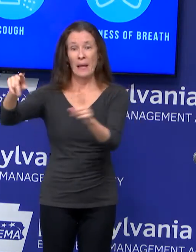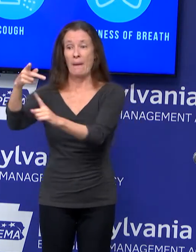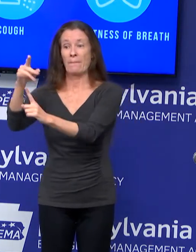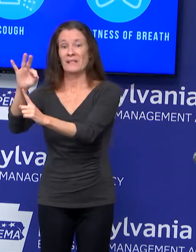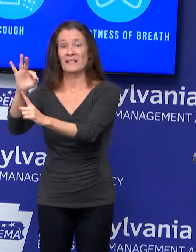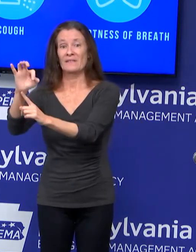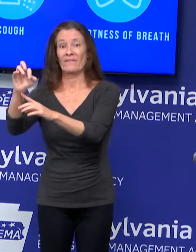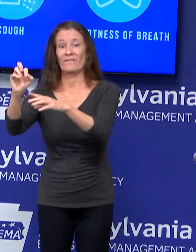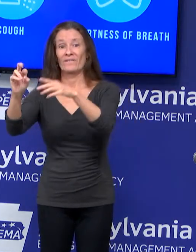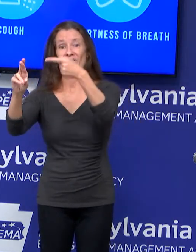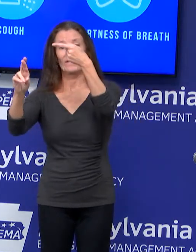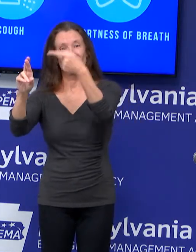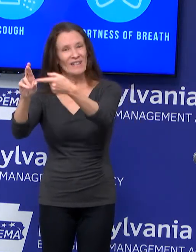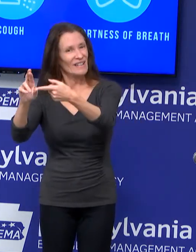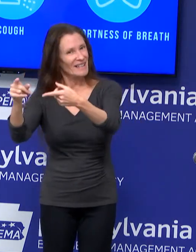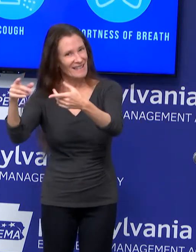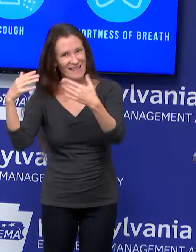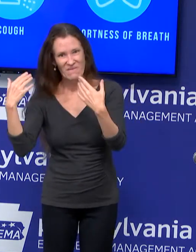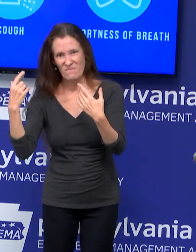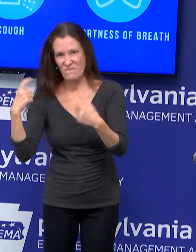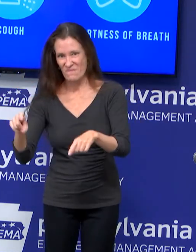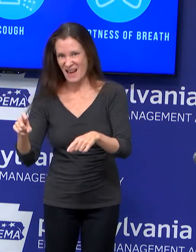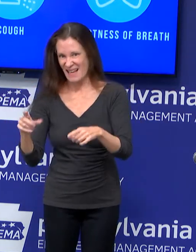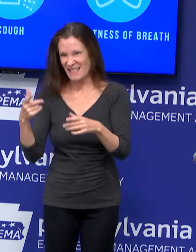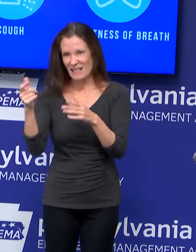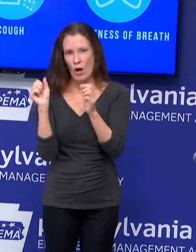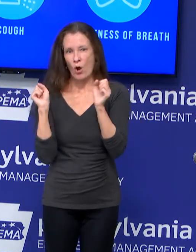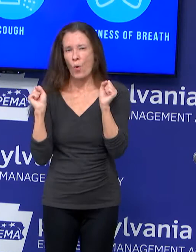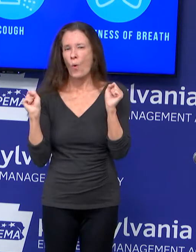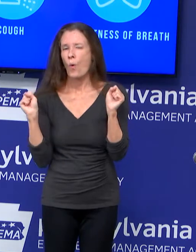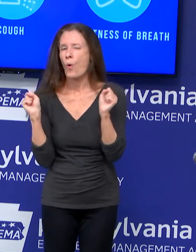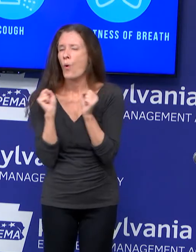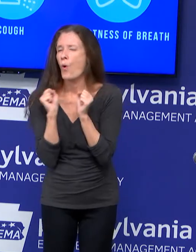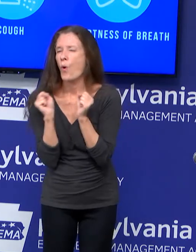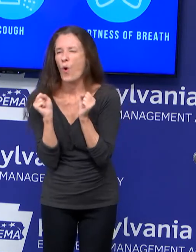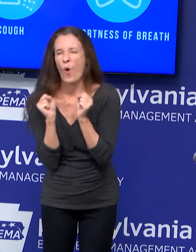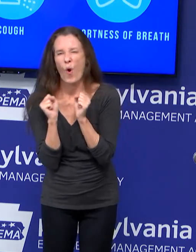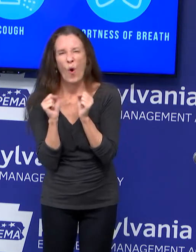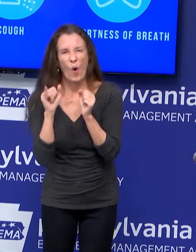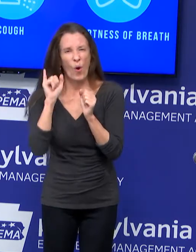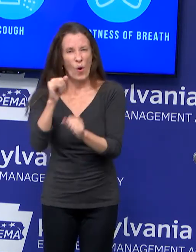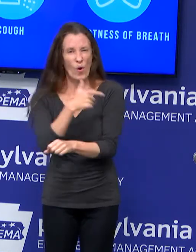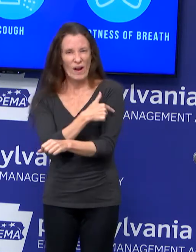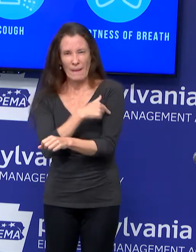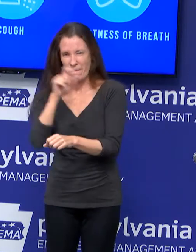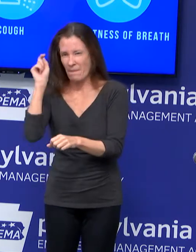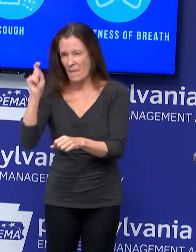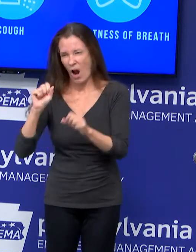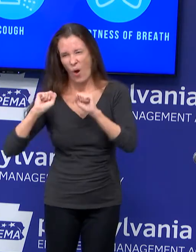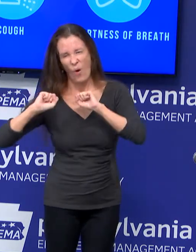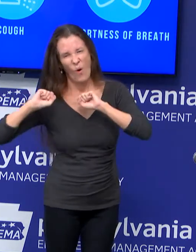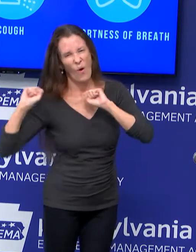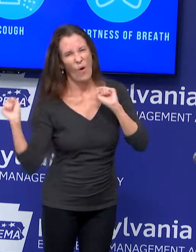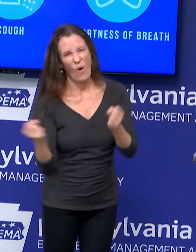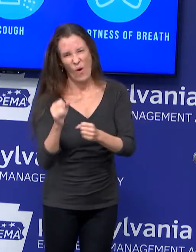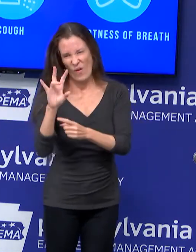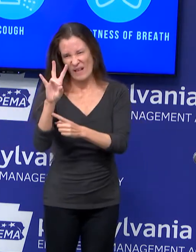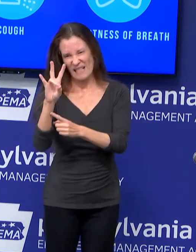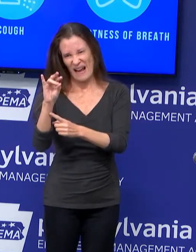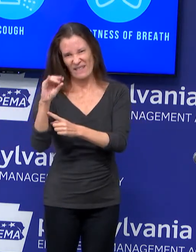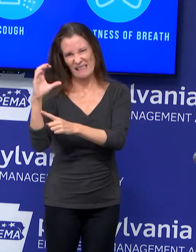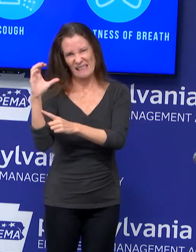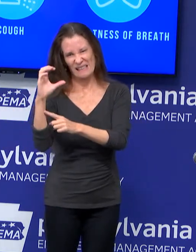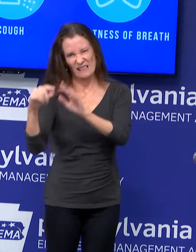That's the one that's at minus 70 to 80 degrees centigrade. It has to be kept on dry ice or an ultra-cold refrigeration unit. So that